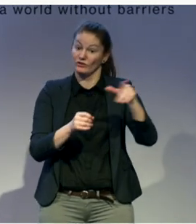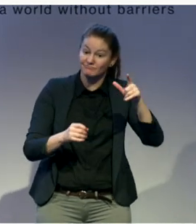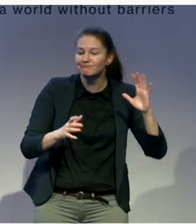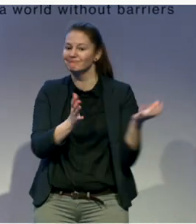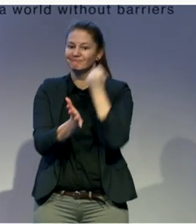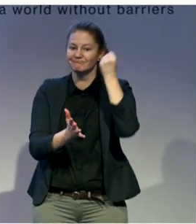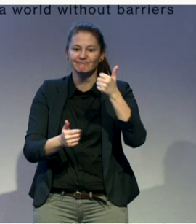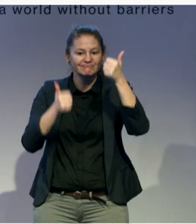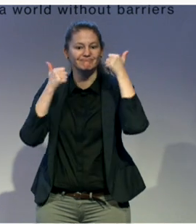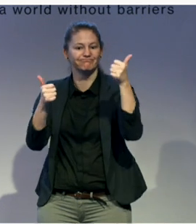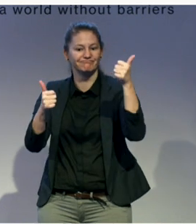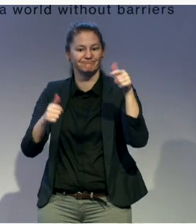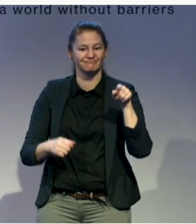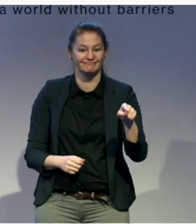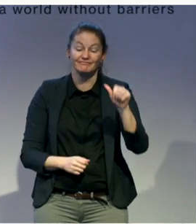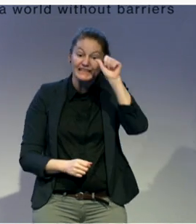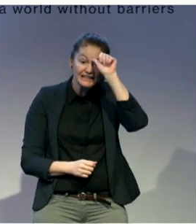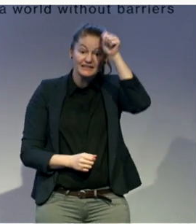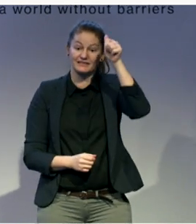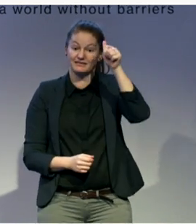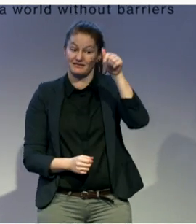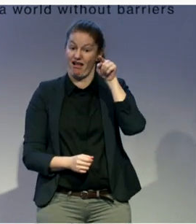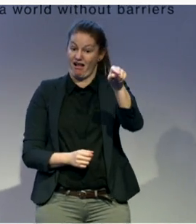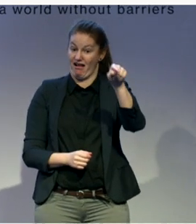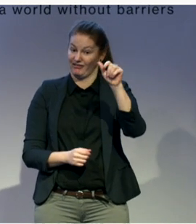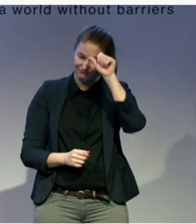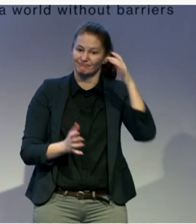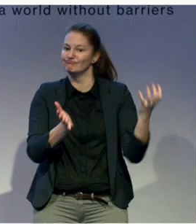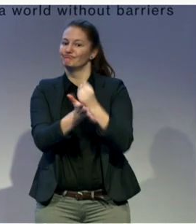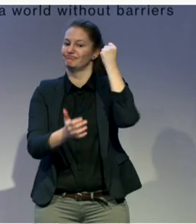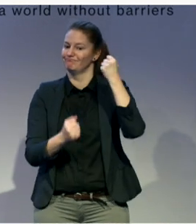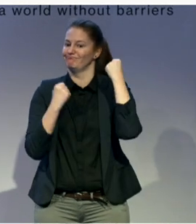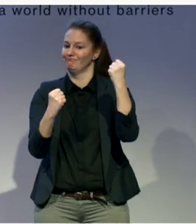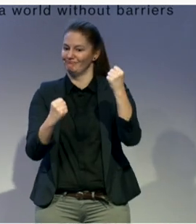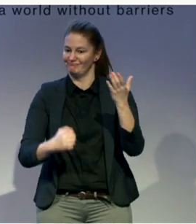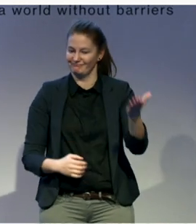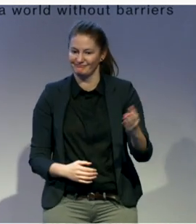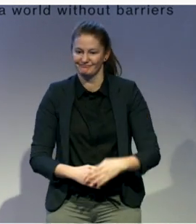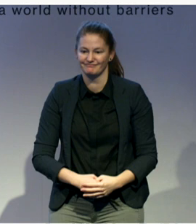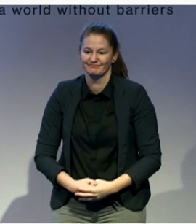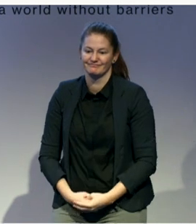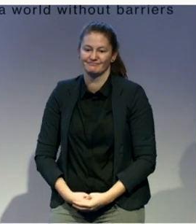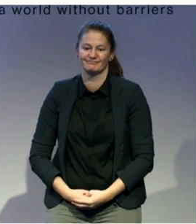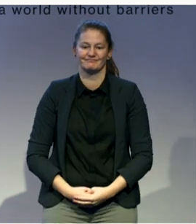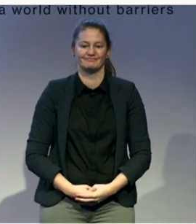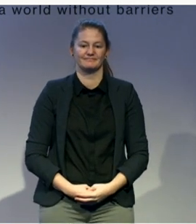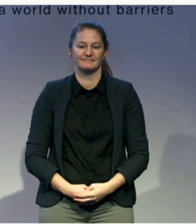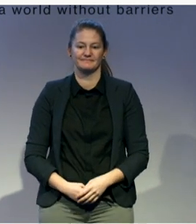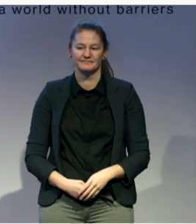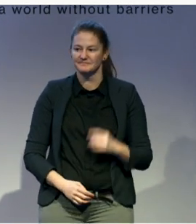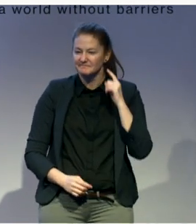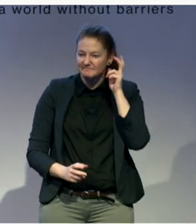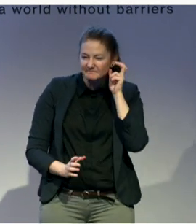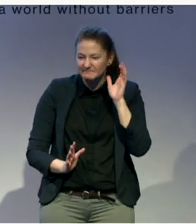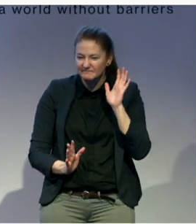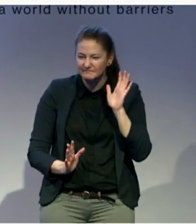local Indian politics. The Georgian government recently passed legislation led by His Rural Highness Prince Mered, who is also here